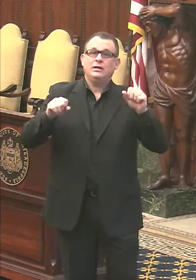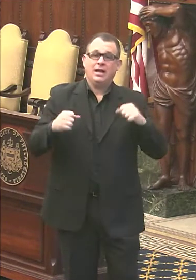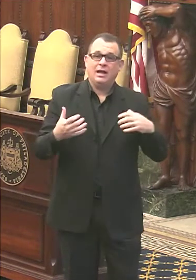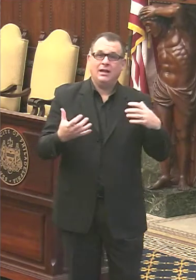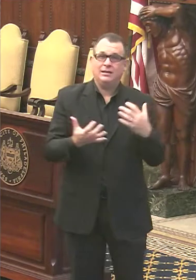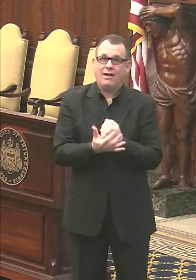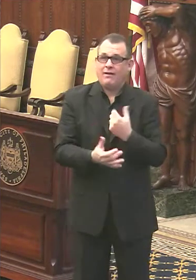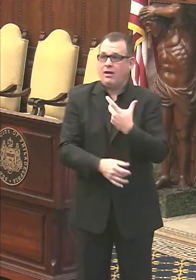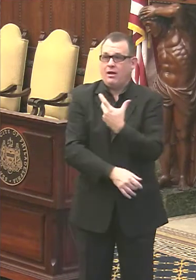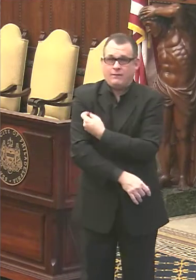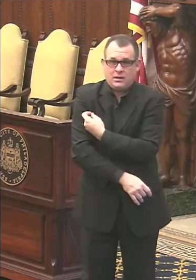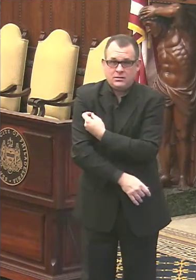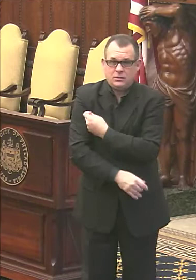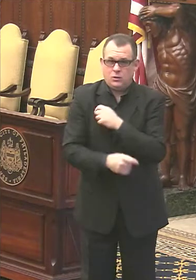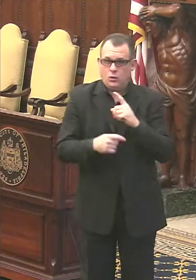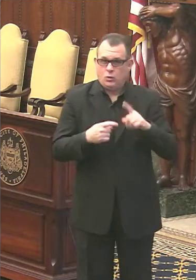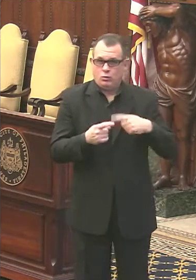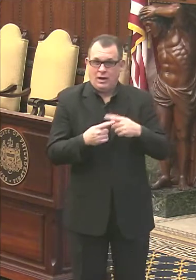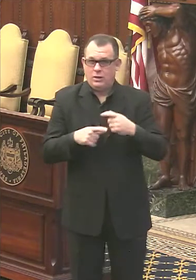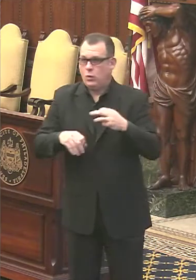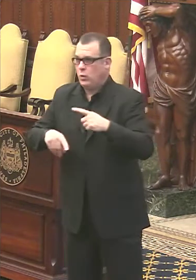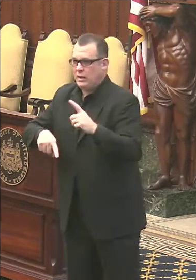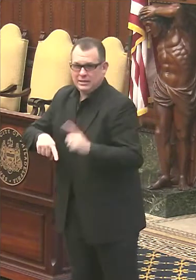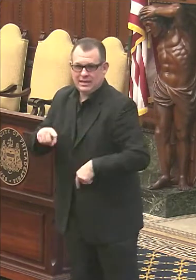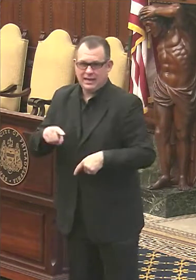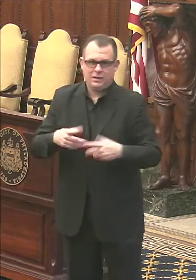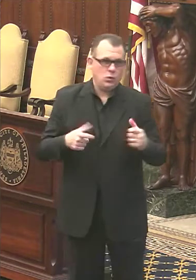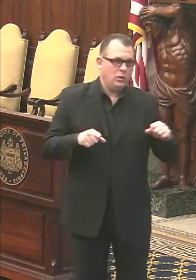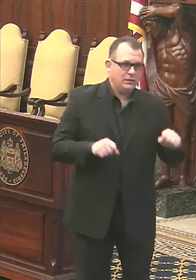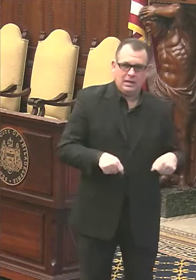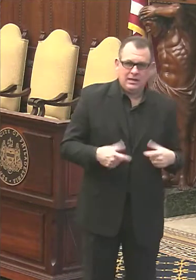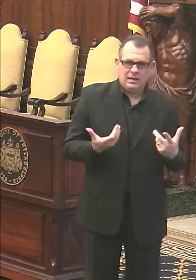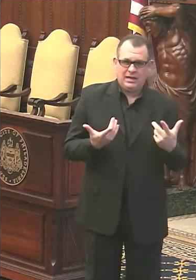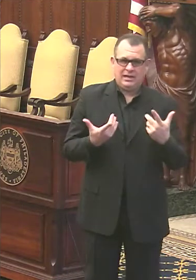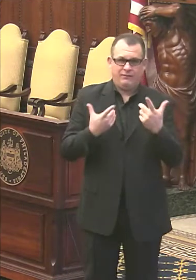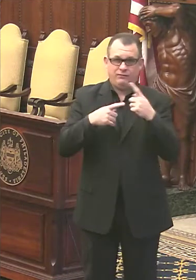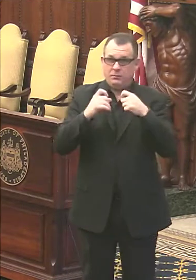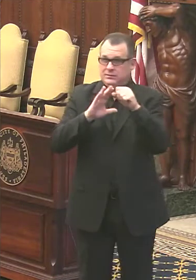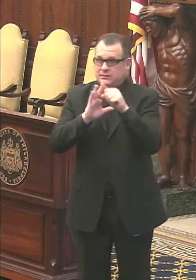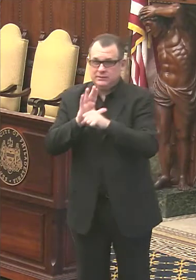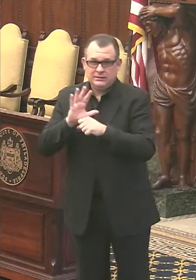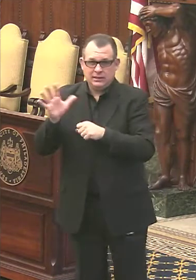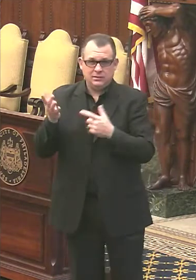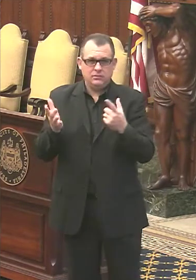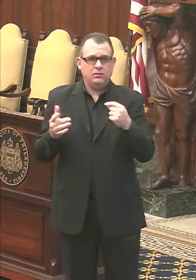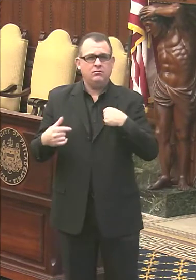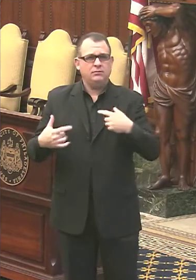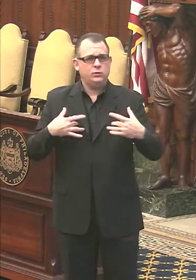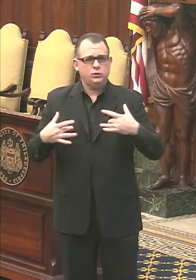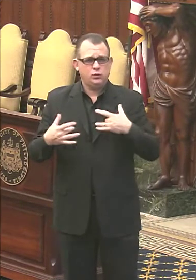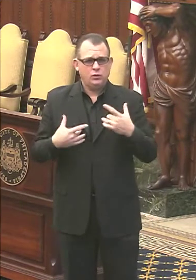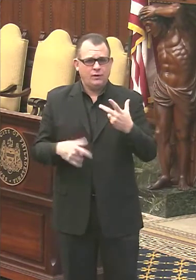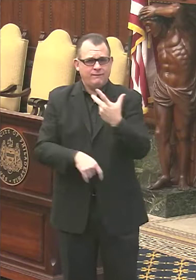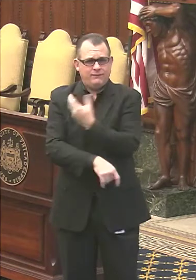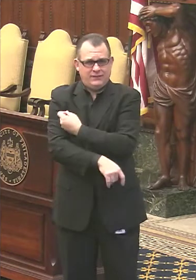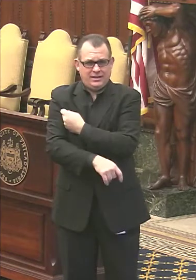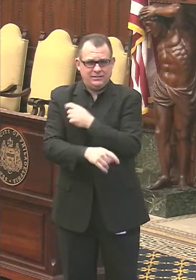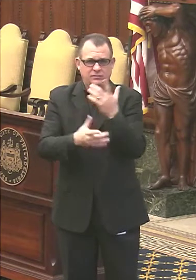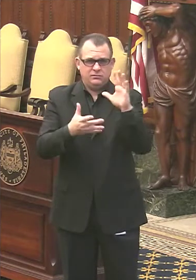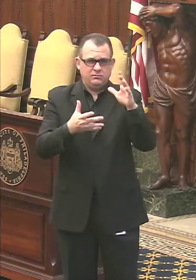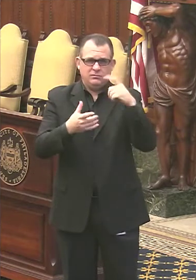and when they can't and how they differ from the state, are you concerned about vaccine confusion and what are you doing to